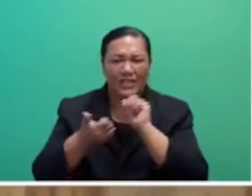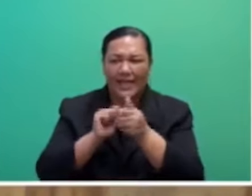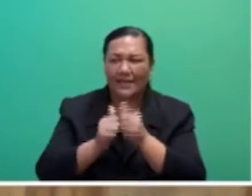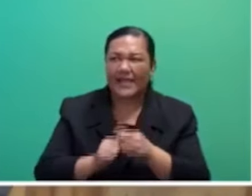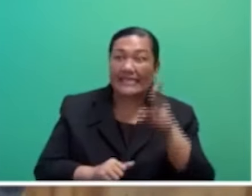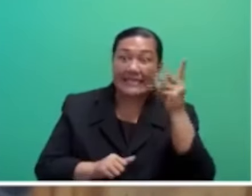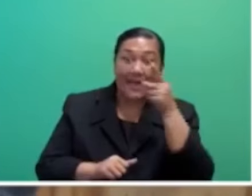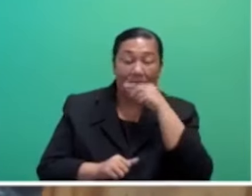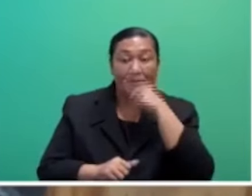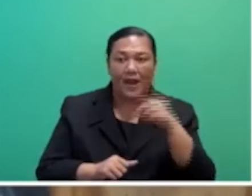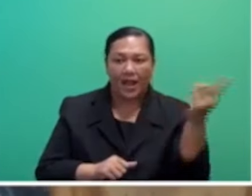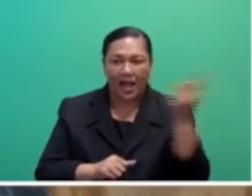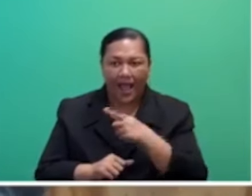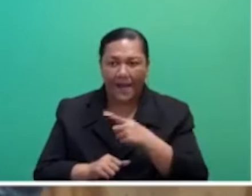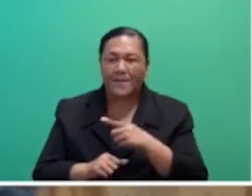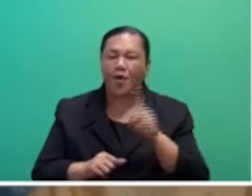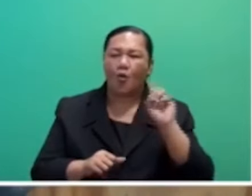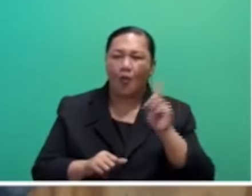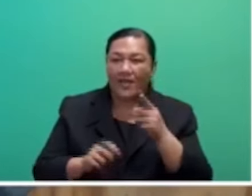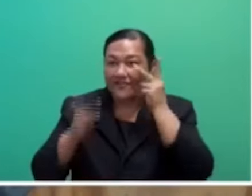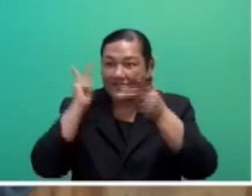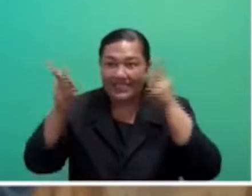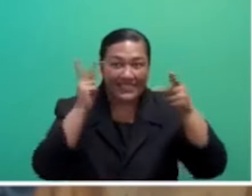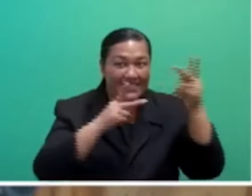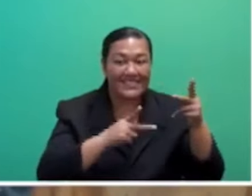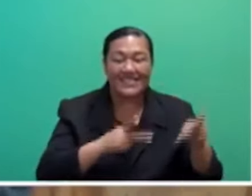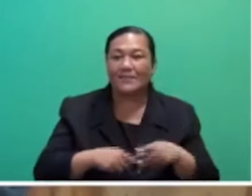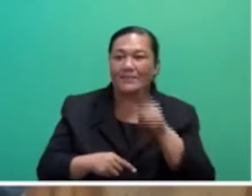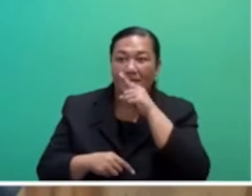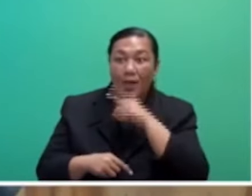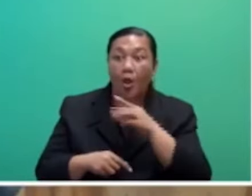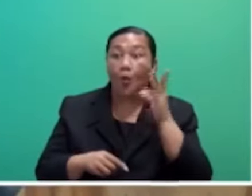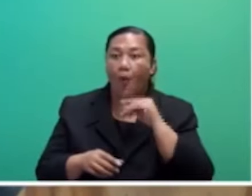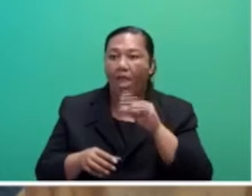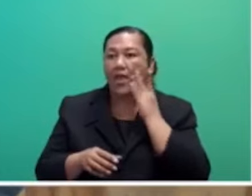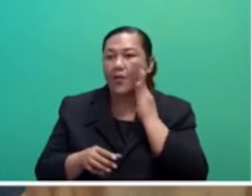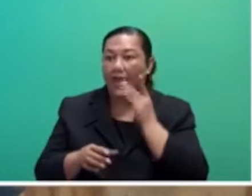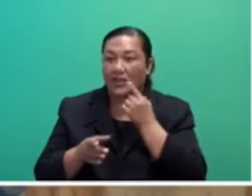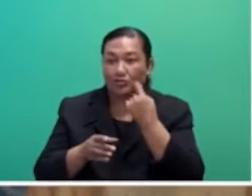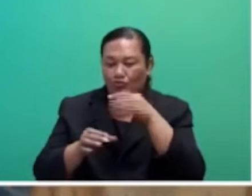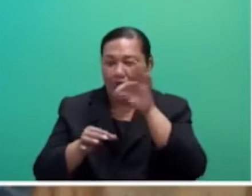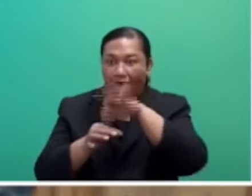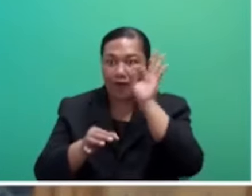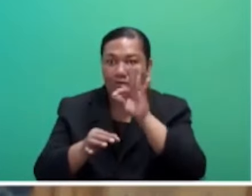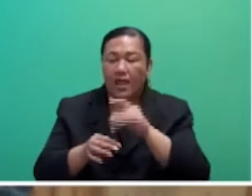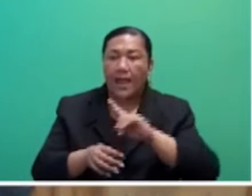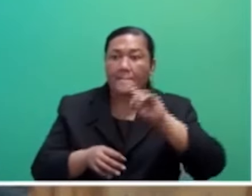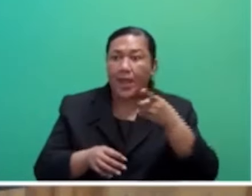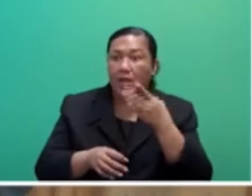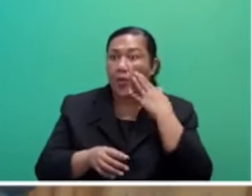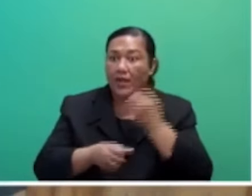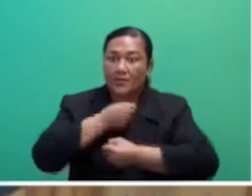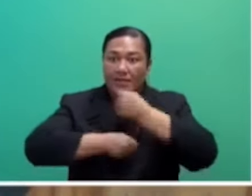during election campaign, visiting people and going out hearing the voice of the people. But when we are in power,